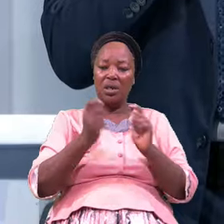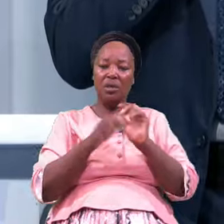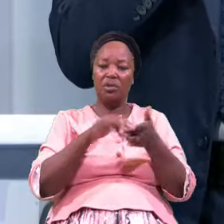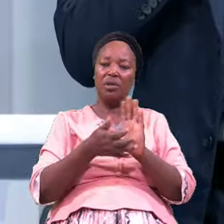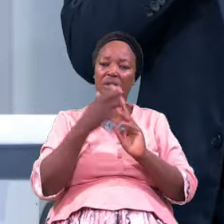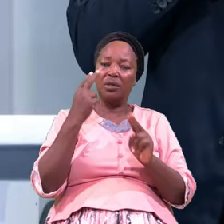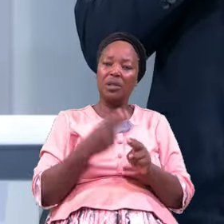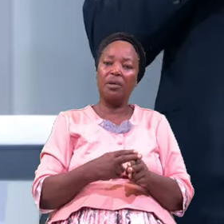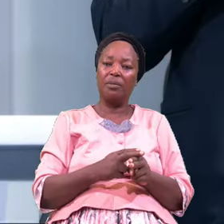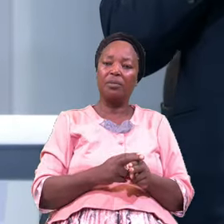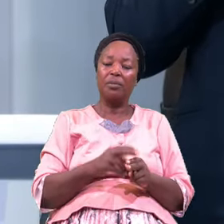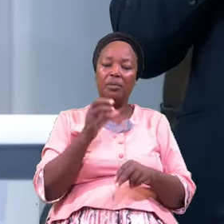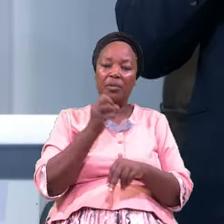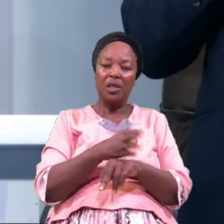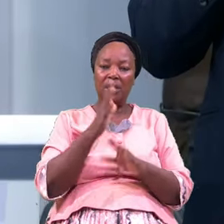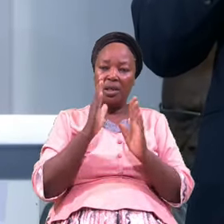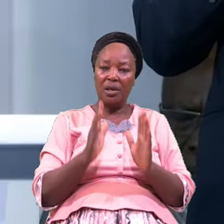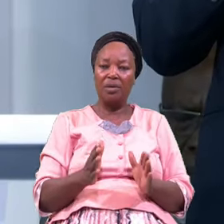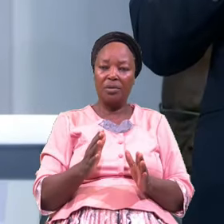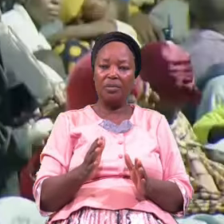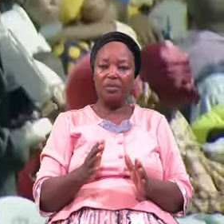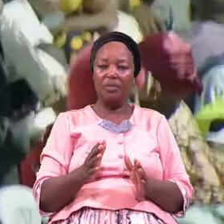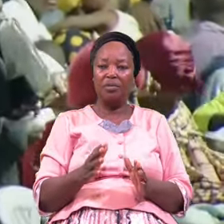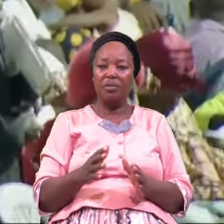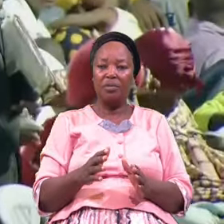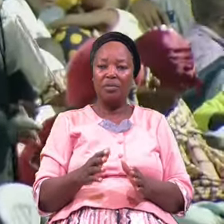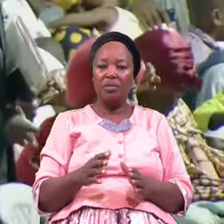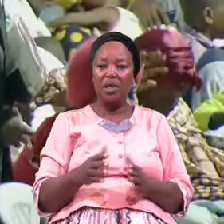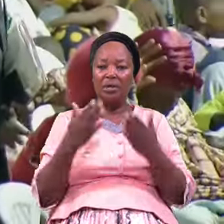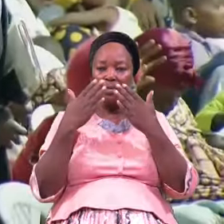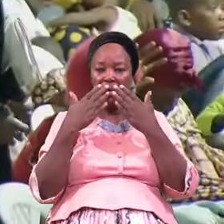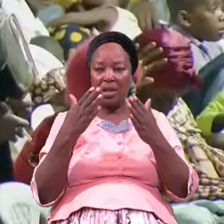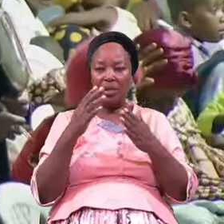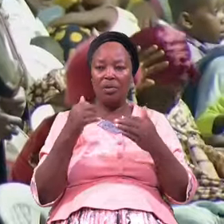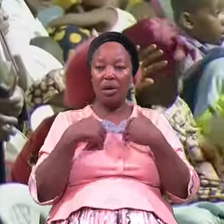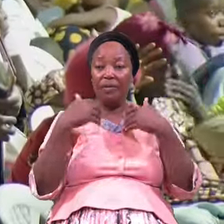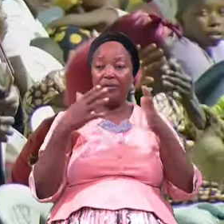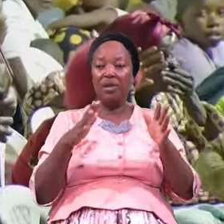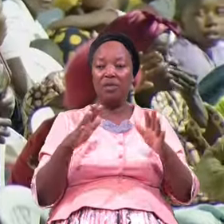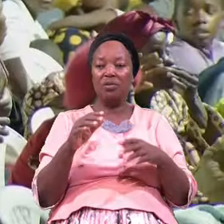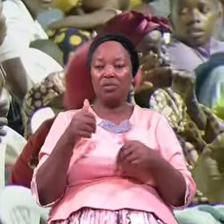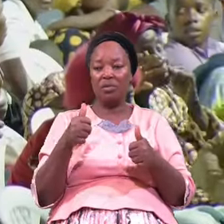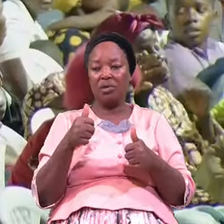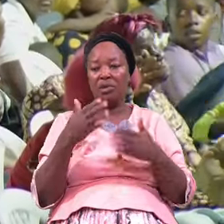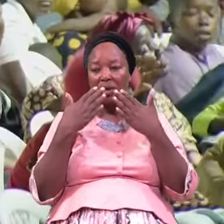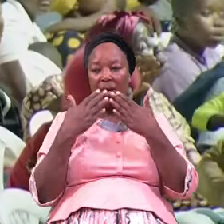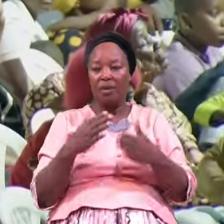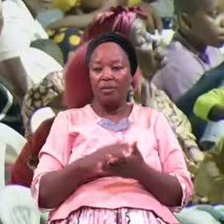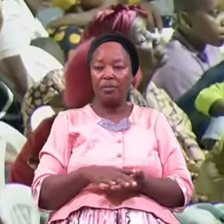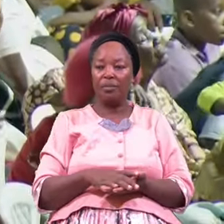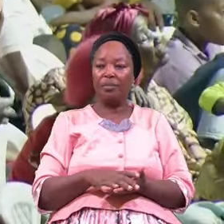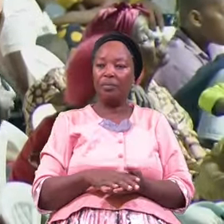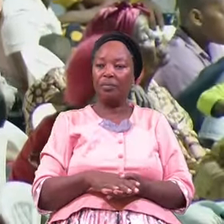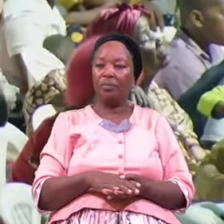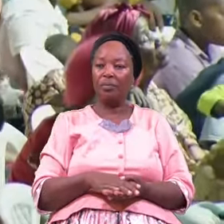Can Can Sellers Can I See Your Hand Okay Yes This Area Is Finished Can I See The